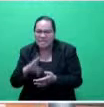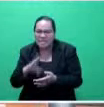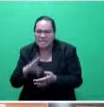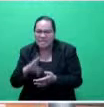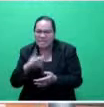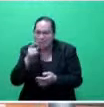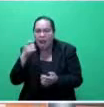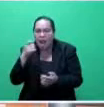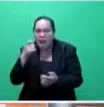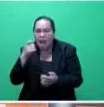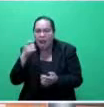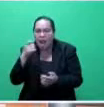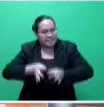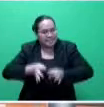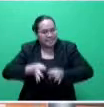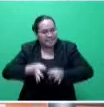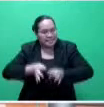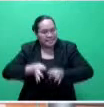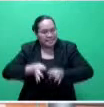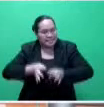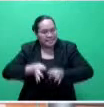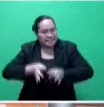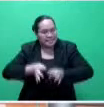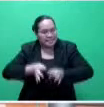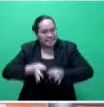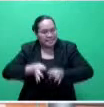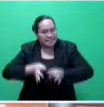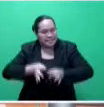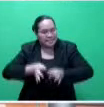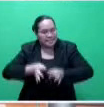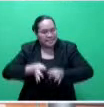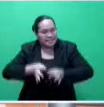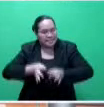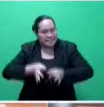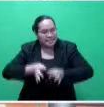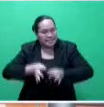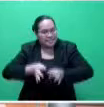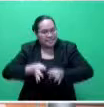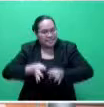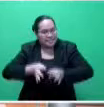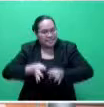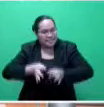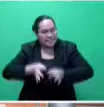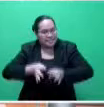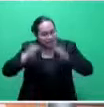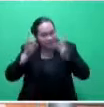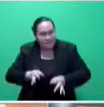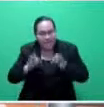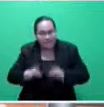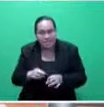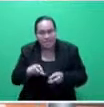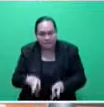At least we are doing it in a progressive manner, sustainable manner, and in a deliberate manner, Mr. Speaker, sir.